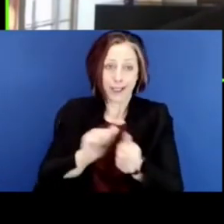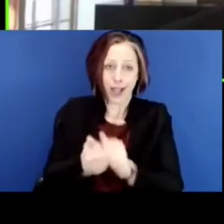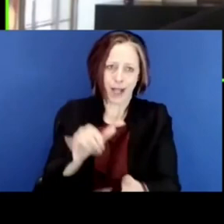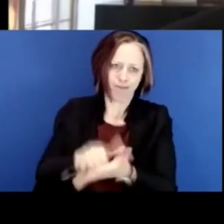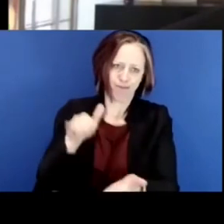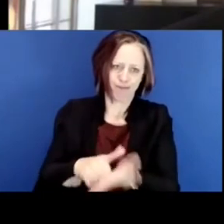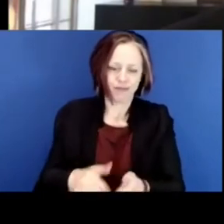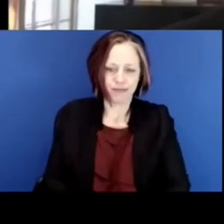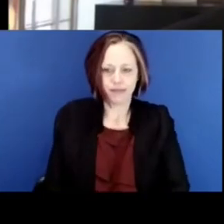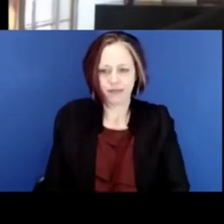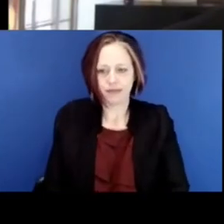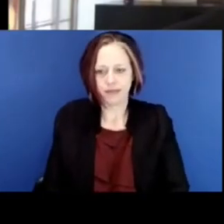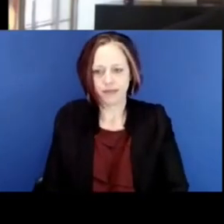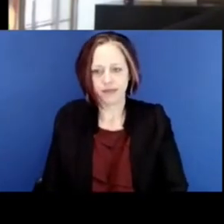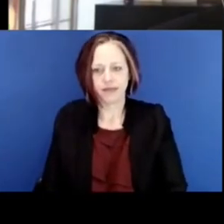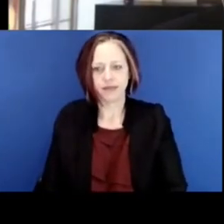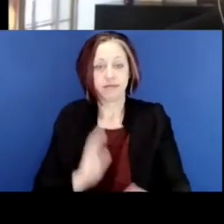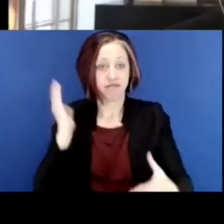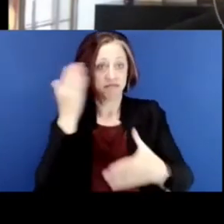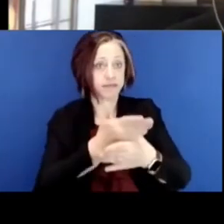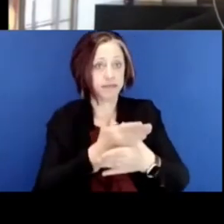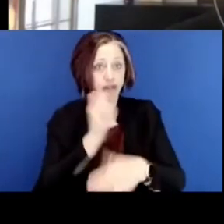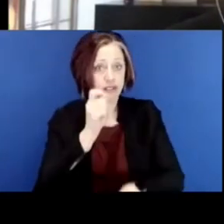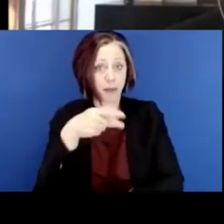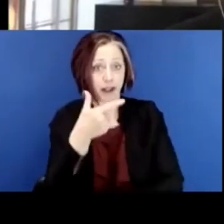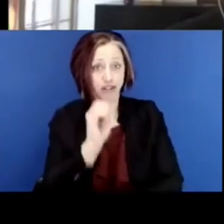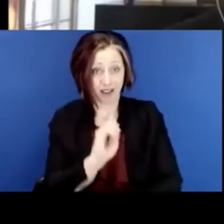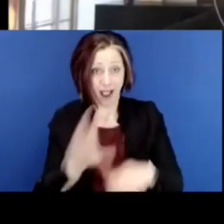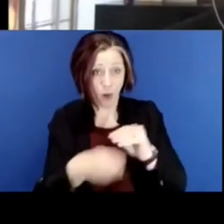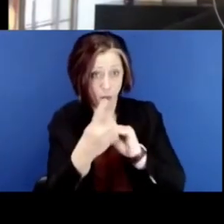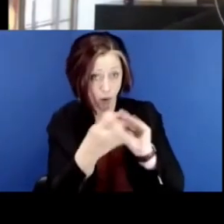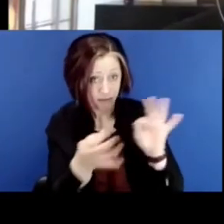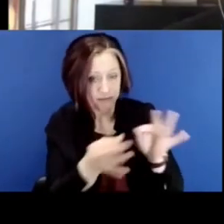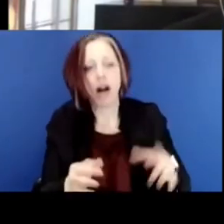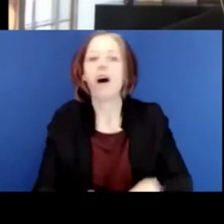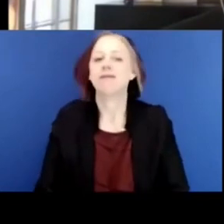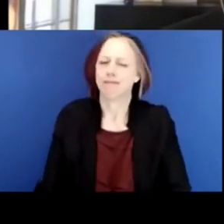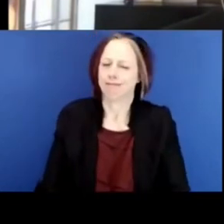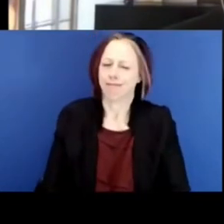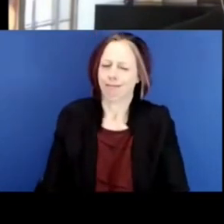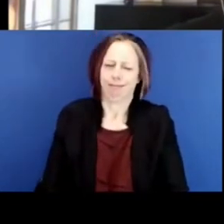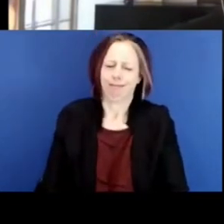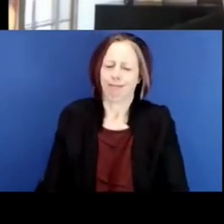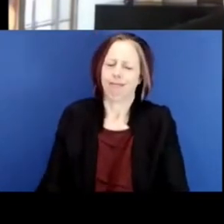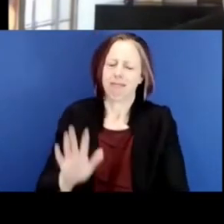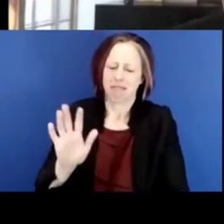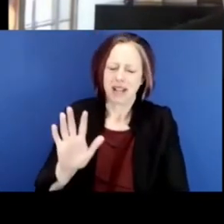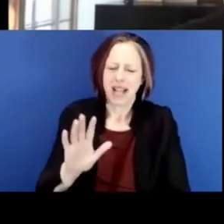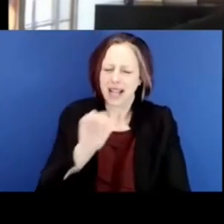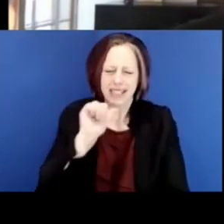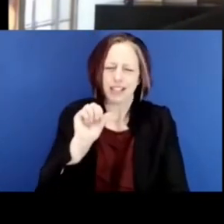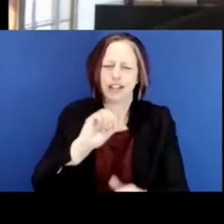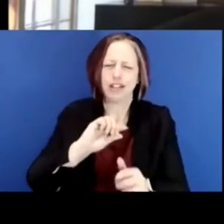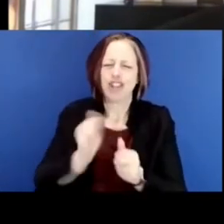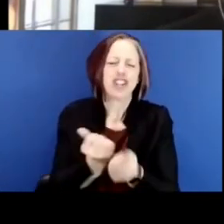Can I just say one thing? It didn't change everything